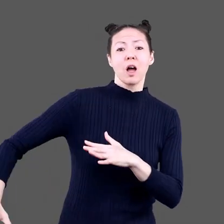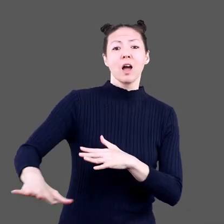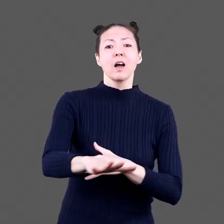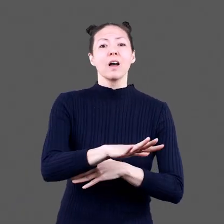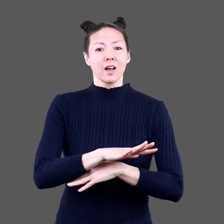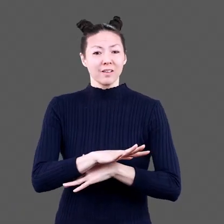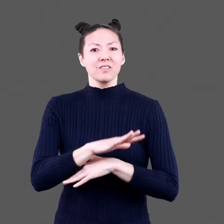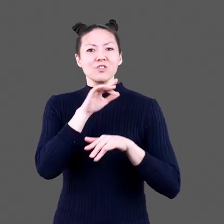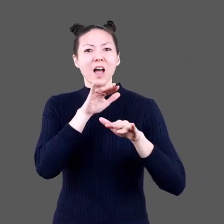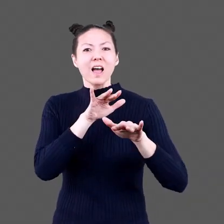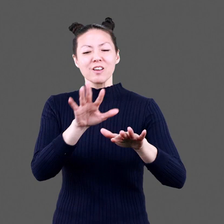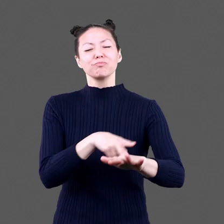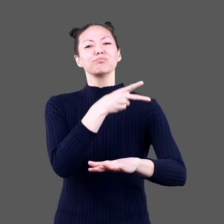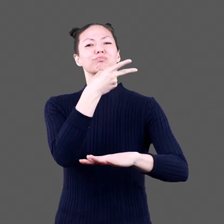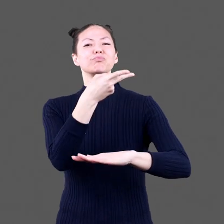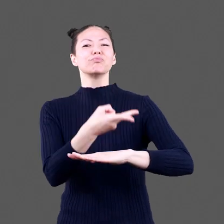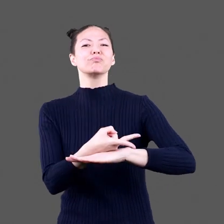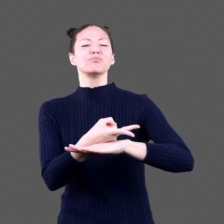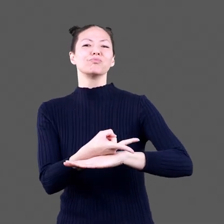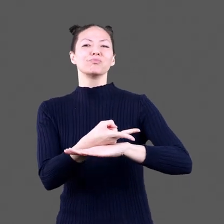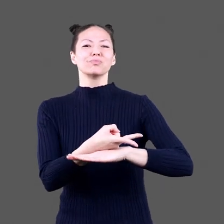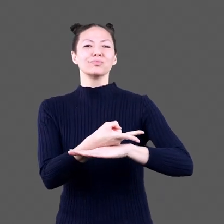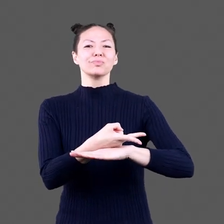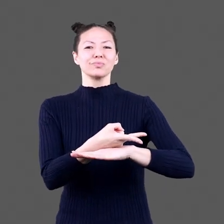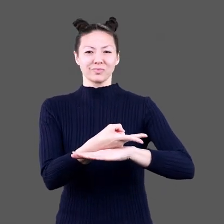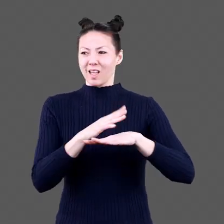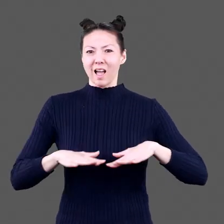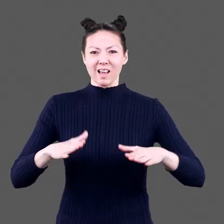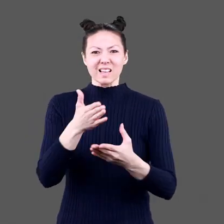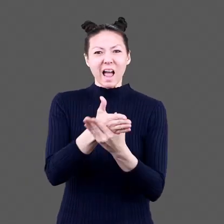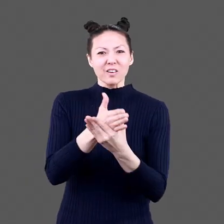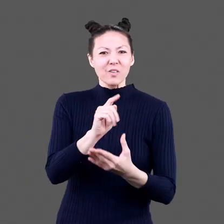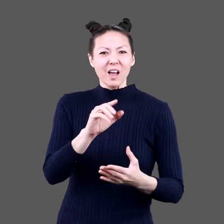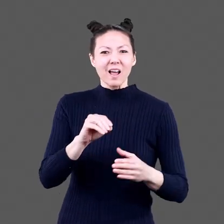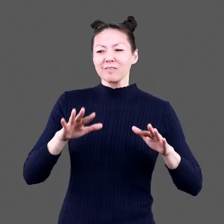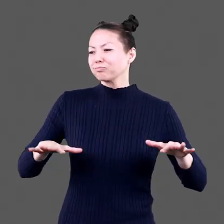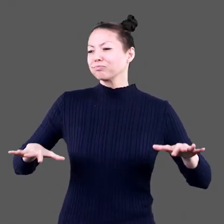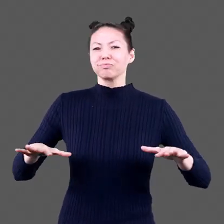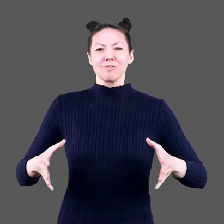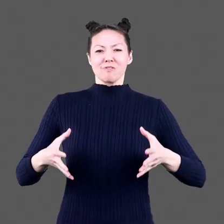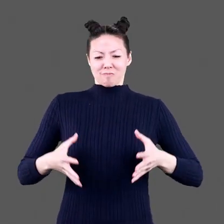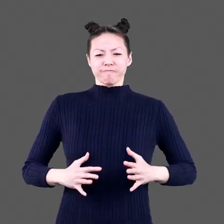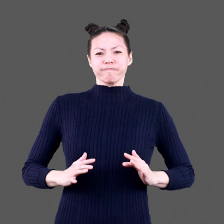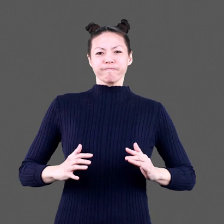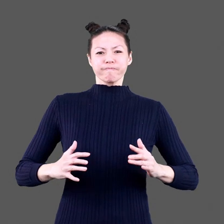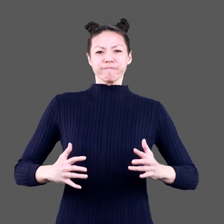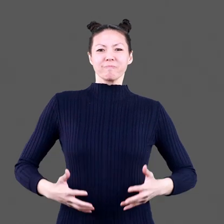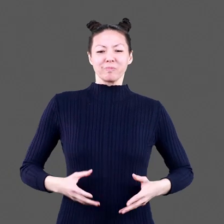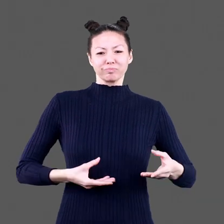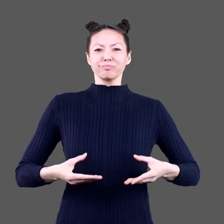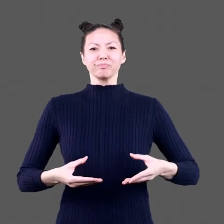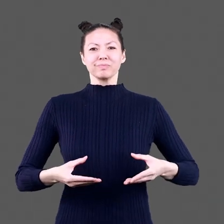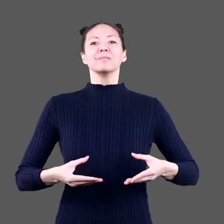ground in front of the mountains A red dragon lies on its back With a pile of tacos sitting on its belly